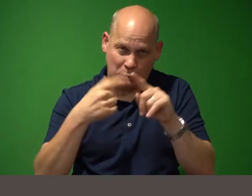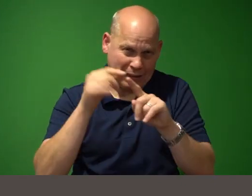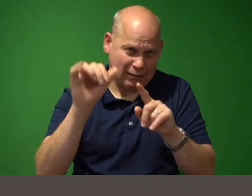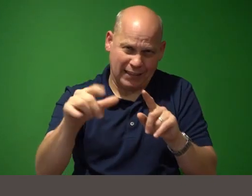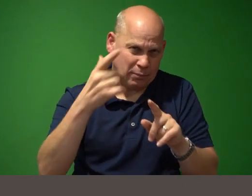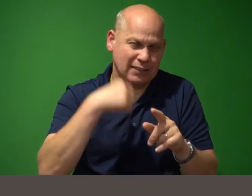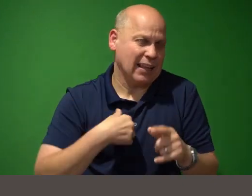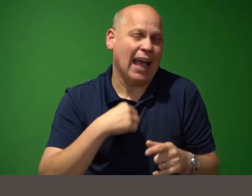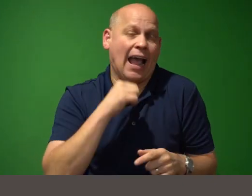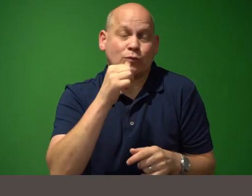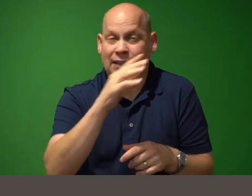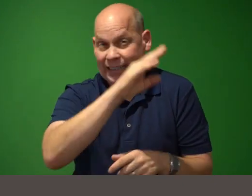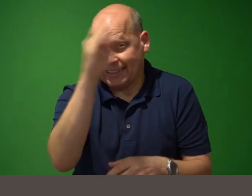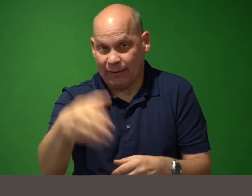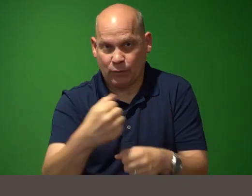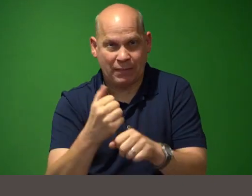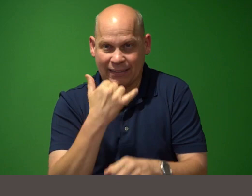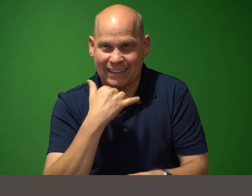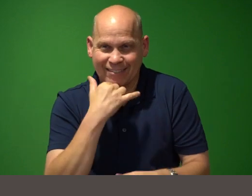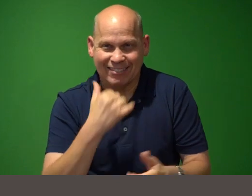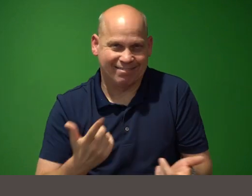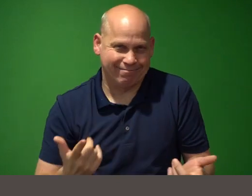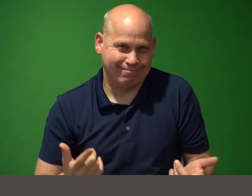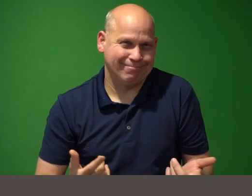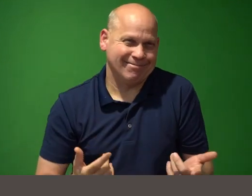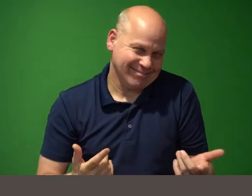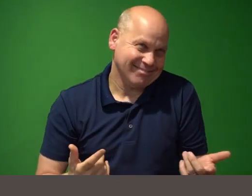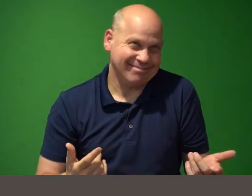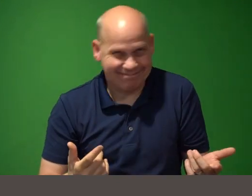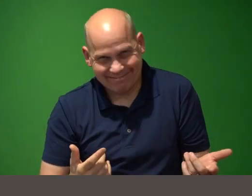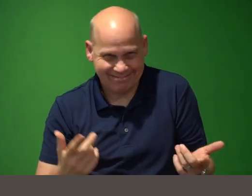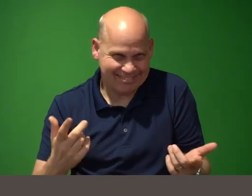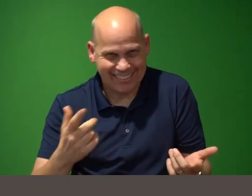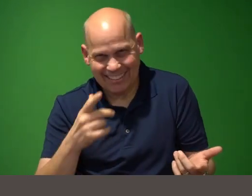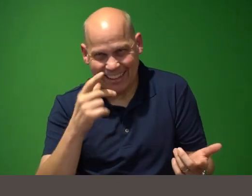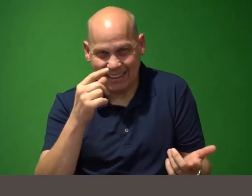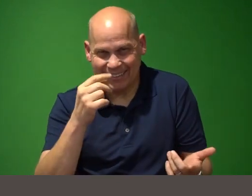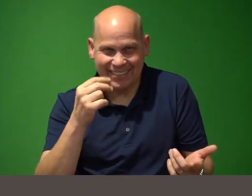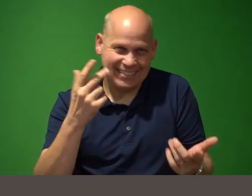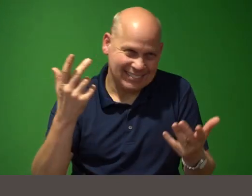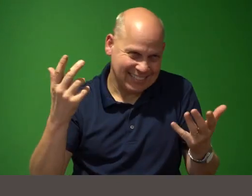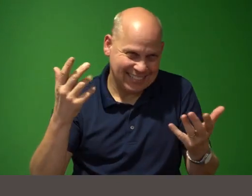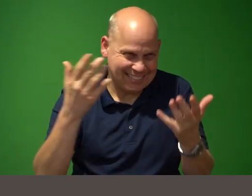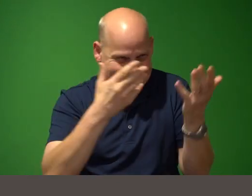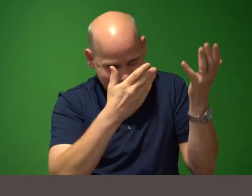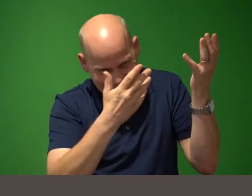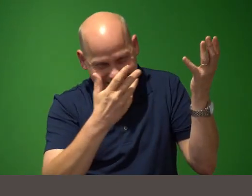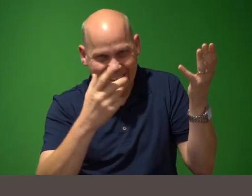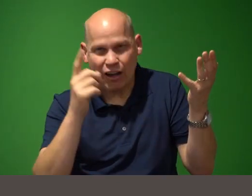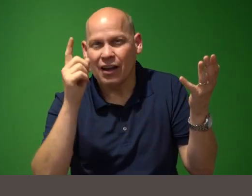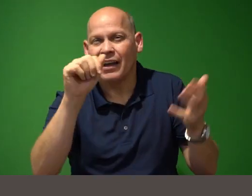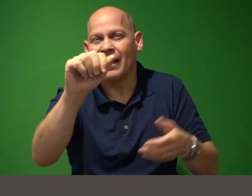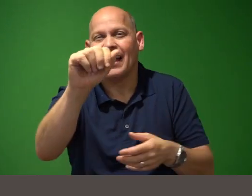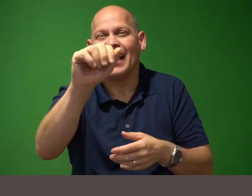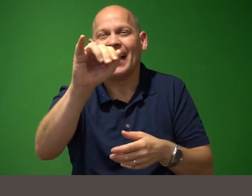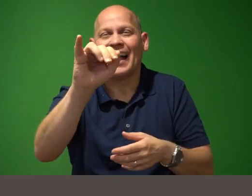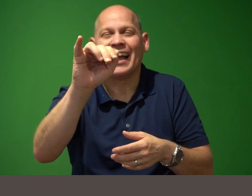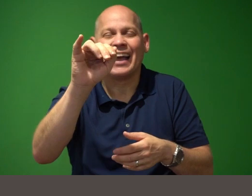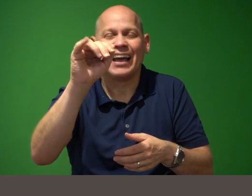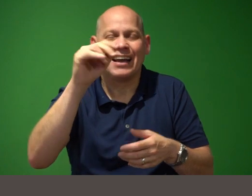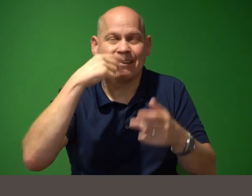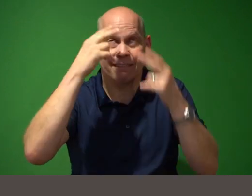that's kind of a um artificial intelligence hallucination um